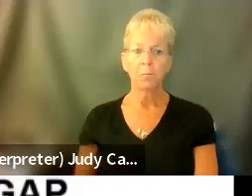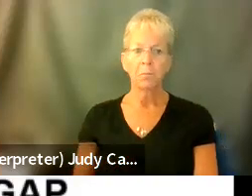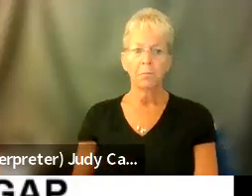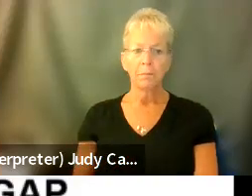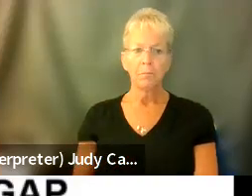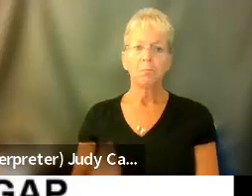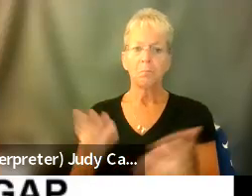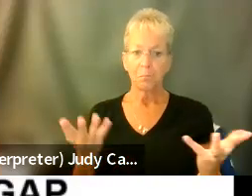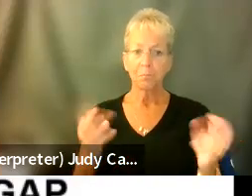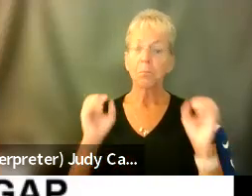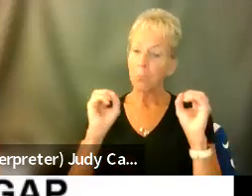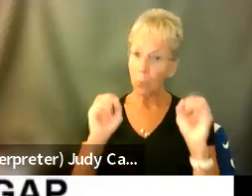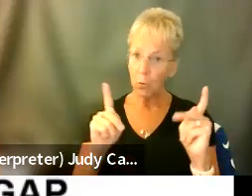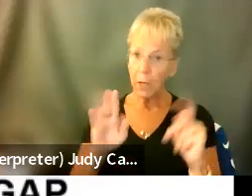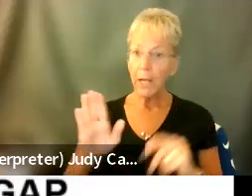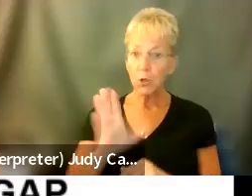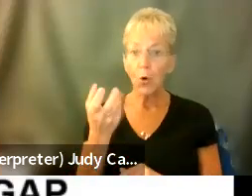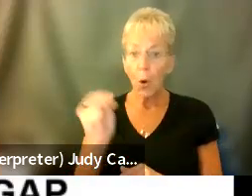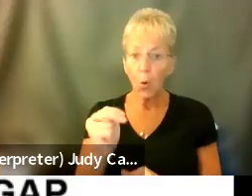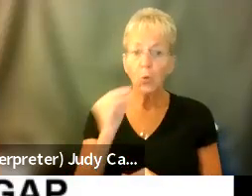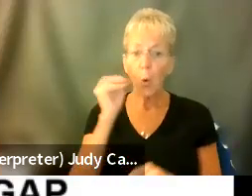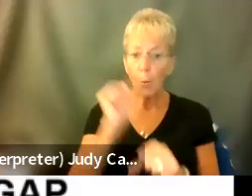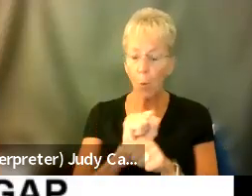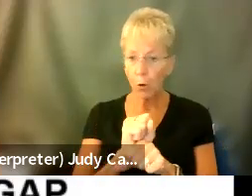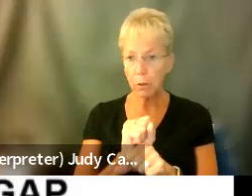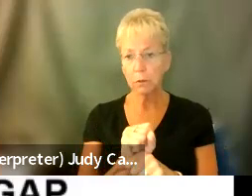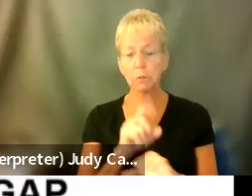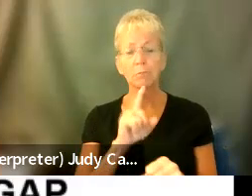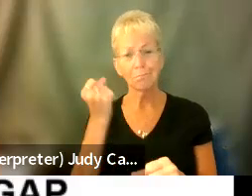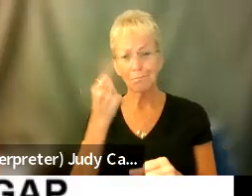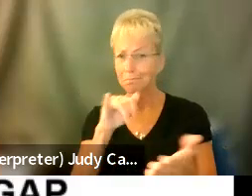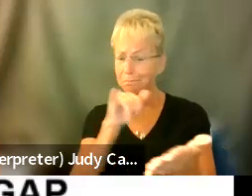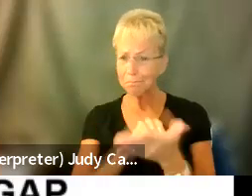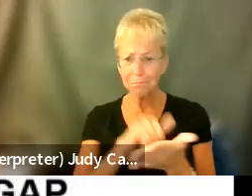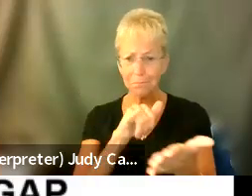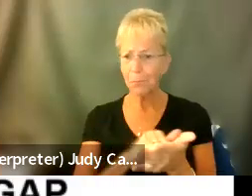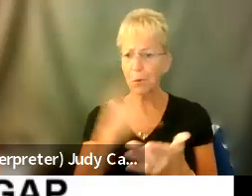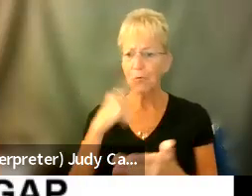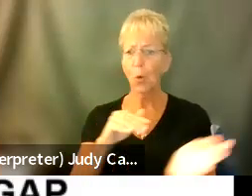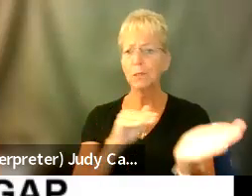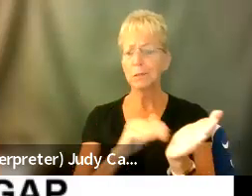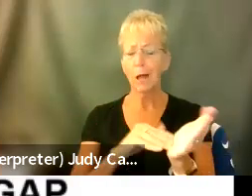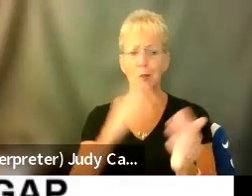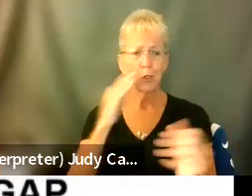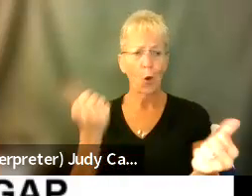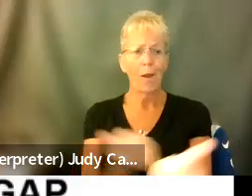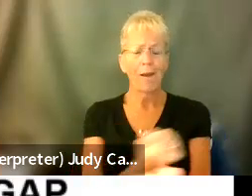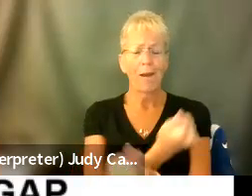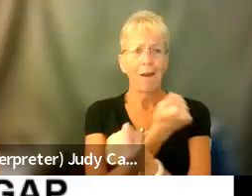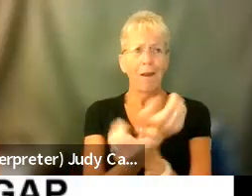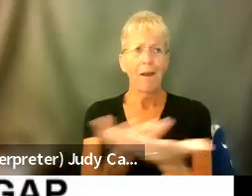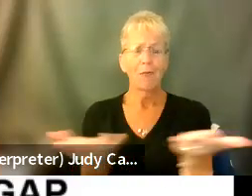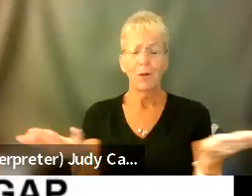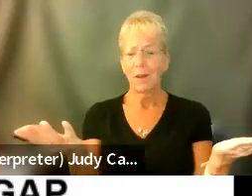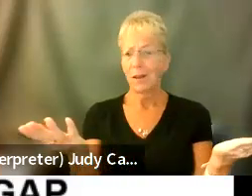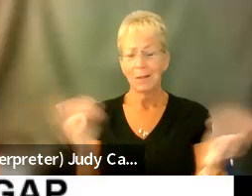so it's okay to do your own homework. It's impossible for doctors to know all about every single condition.